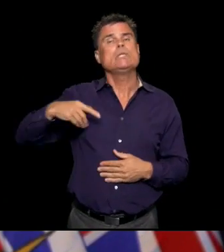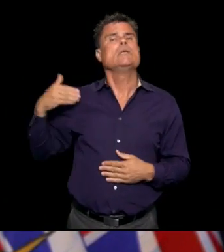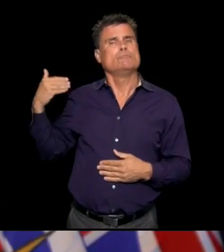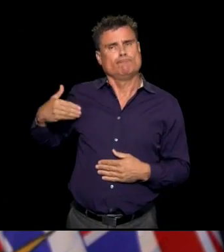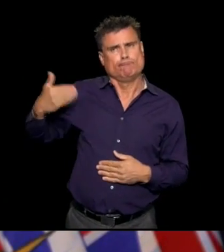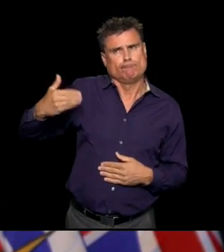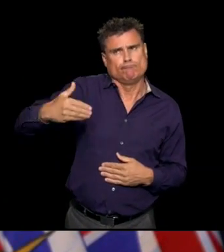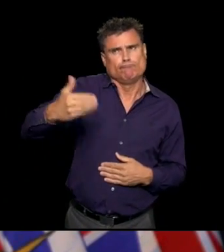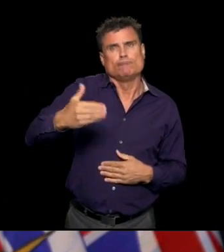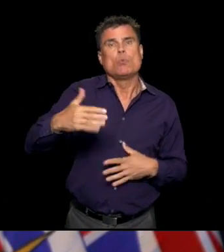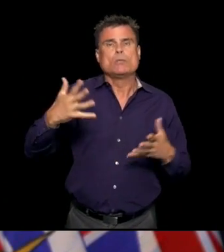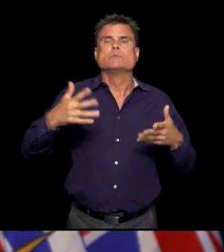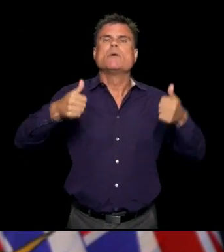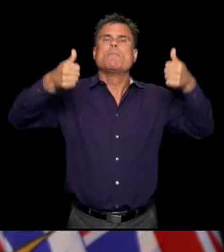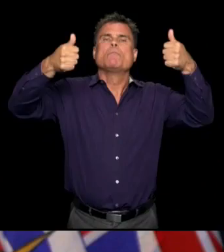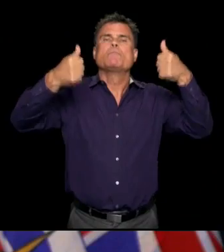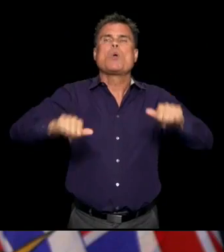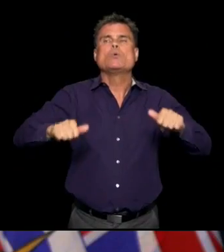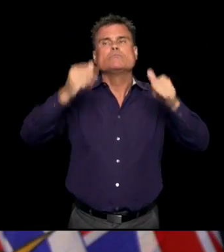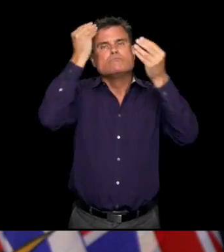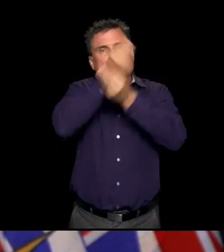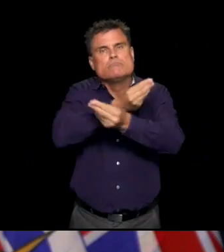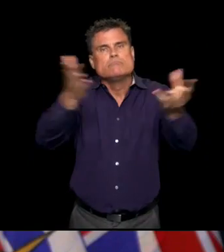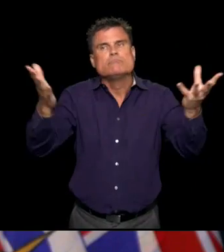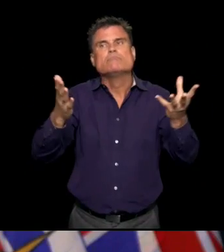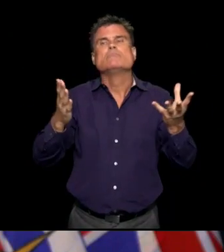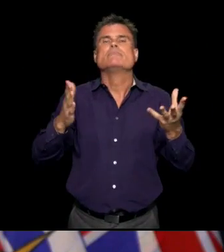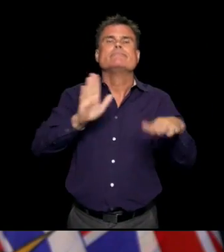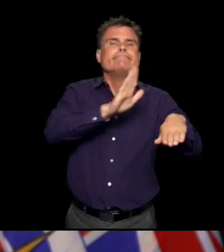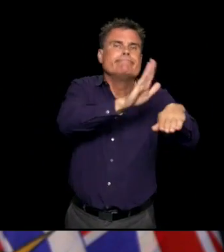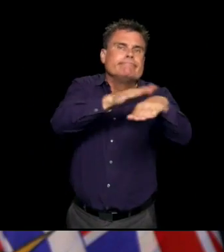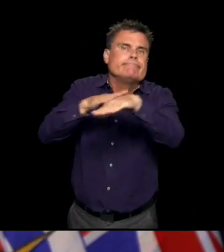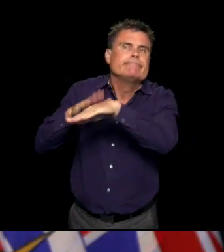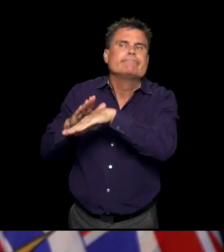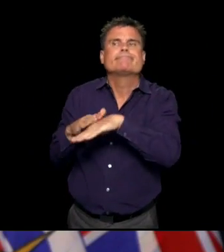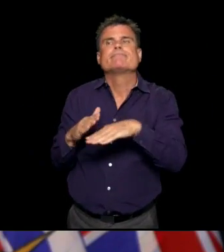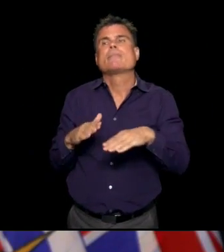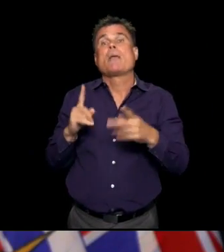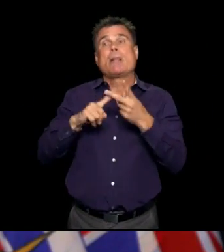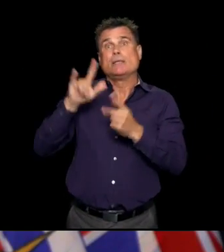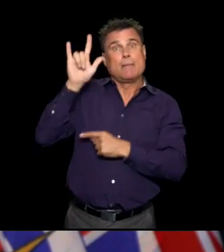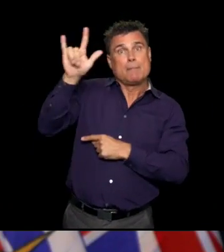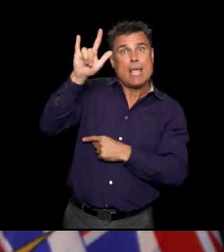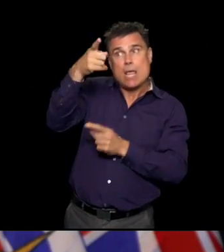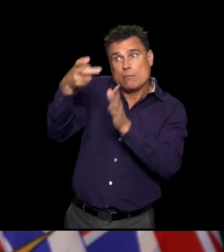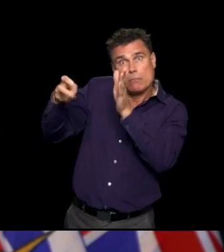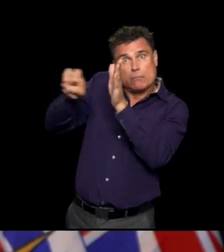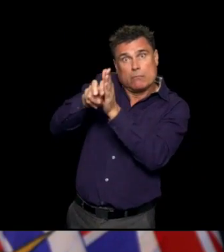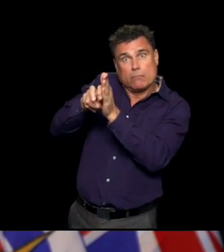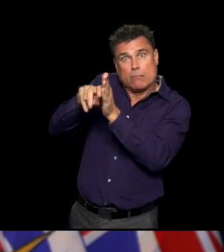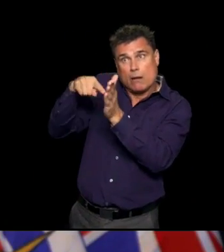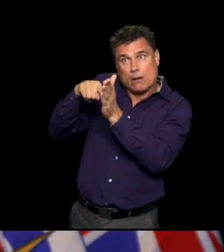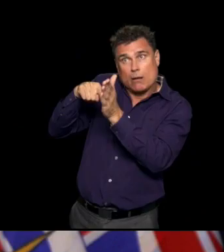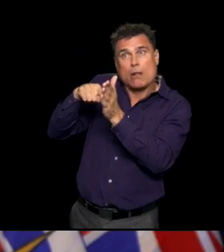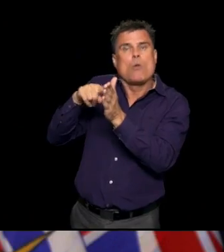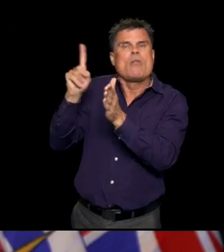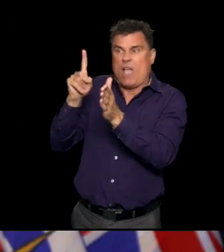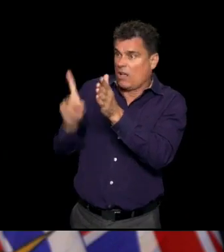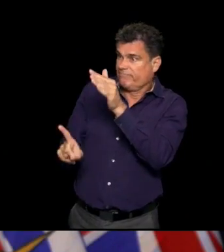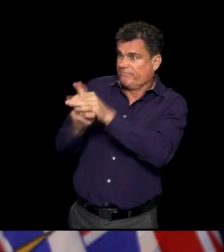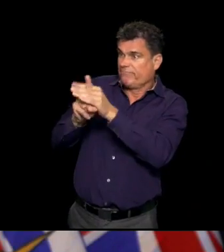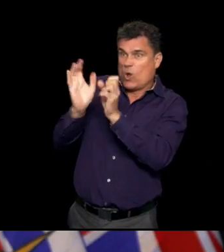community exposure alerts as we know for a number of locations as well as for flights coming in and out of British Columbia where